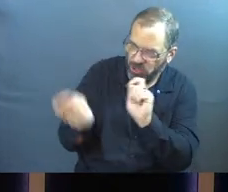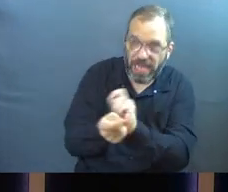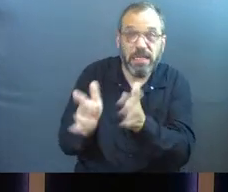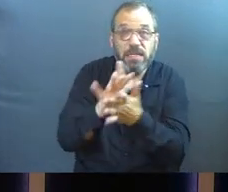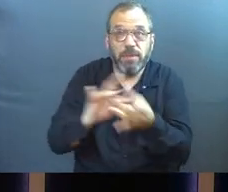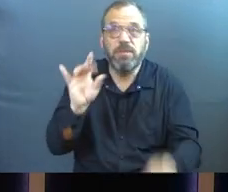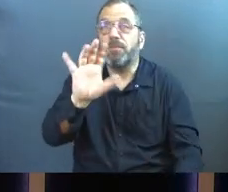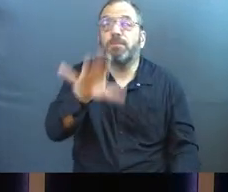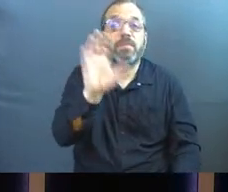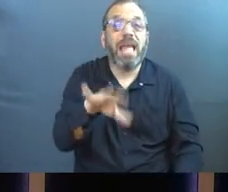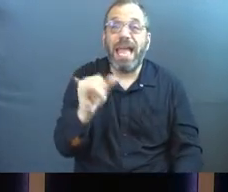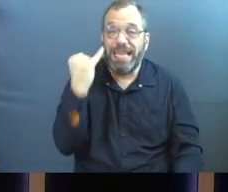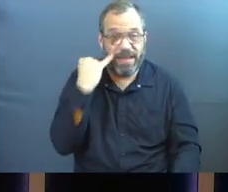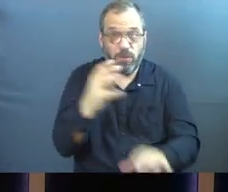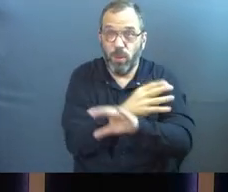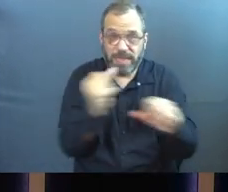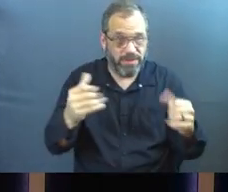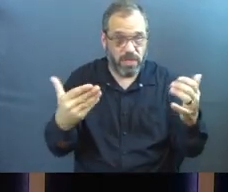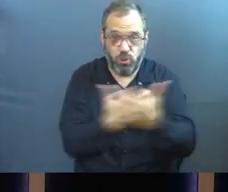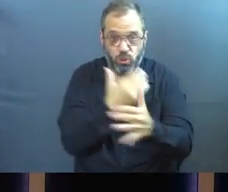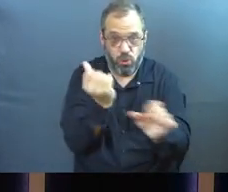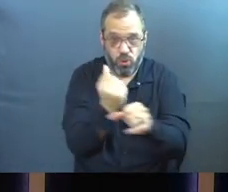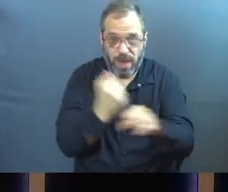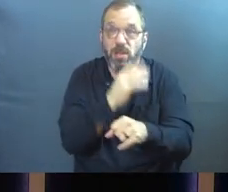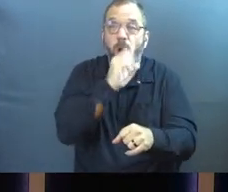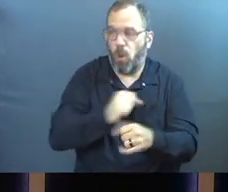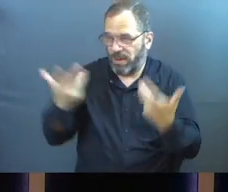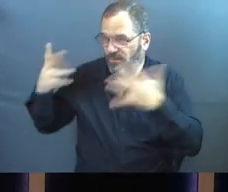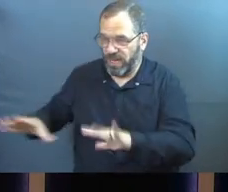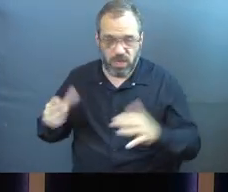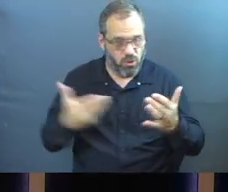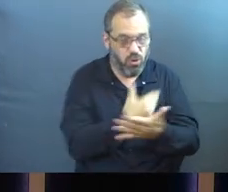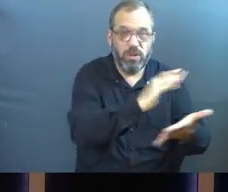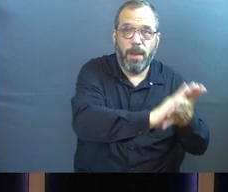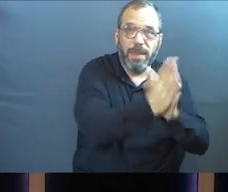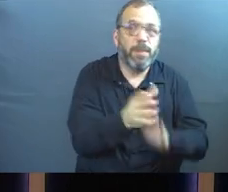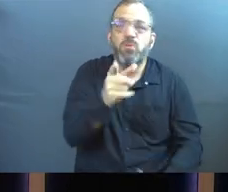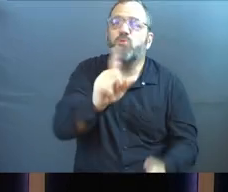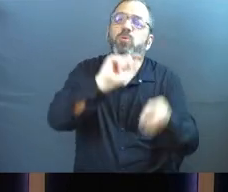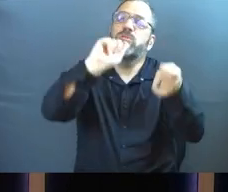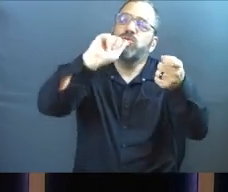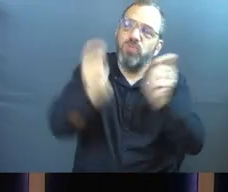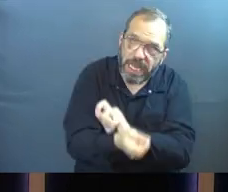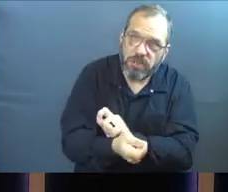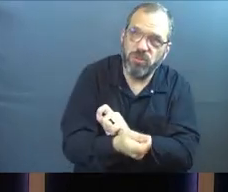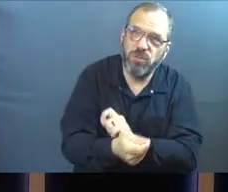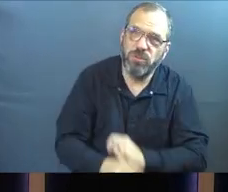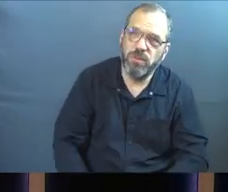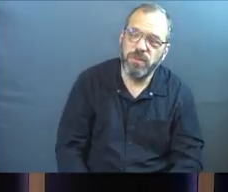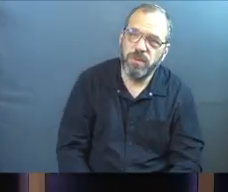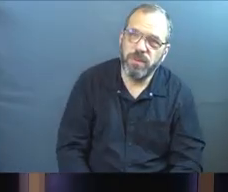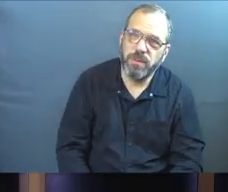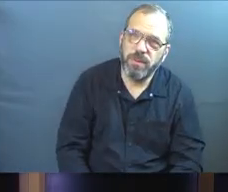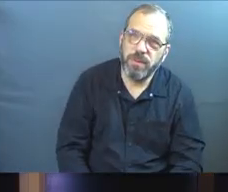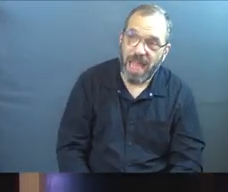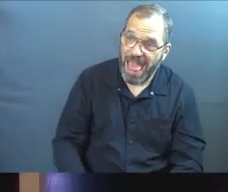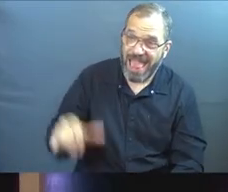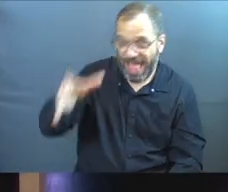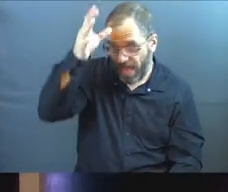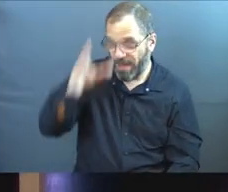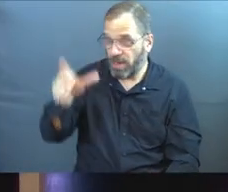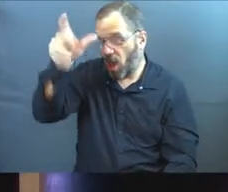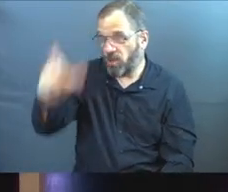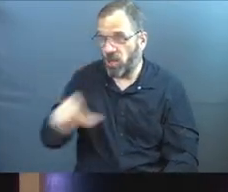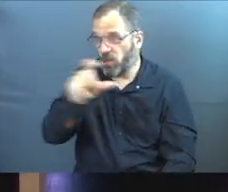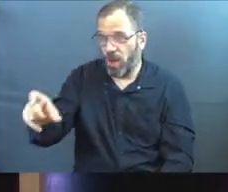spiritually. If anyone is in Christ, he is a new creation. Behold, the old is gone and the new has come. You change. And that man was